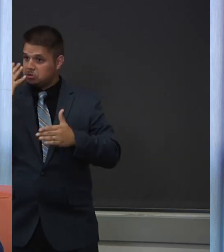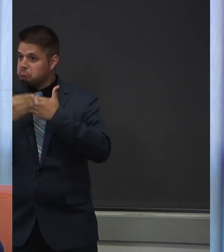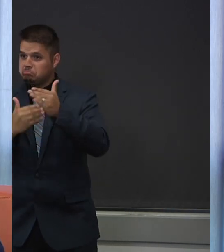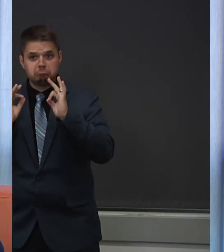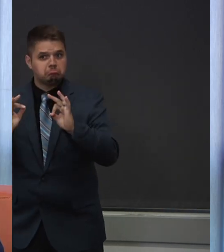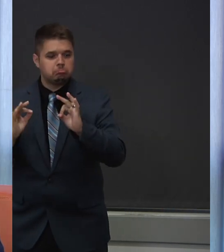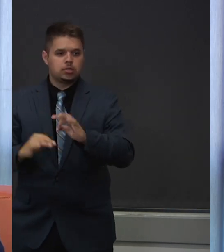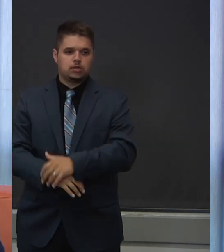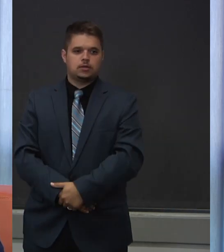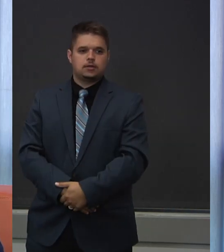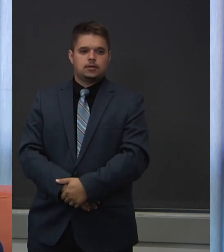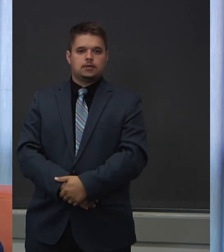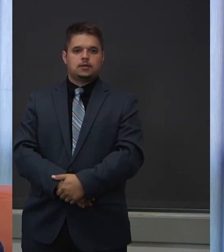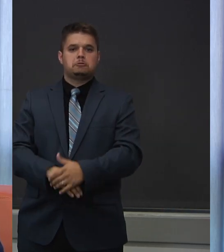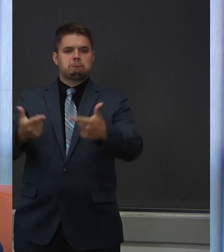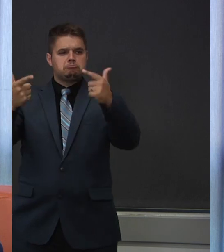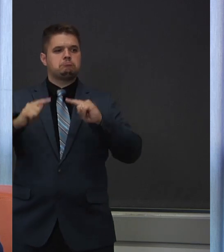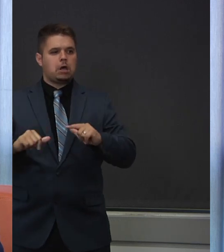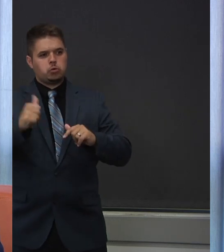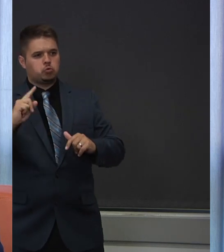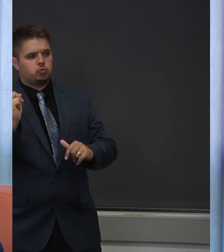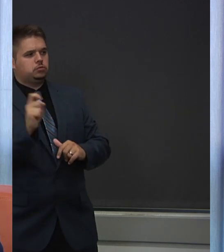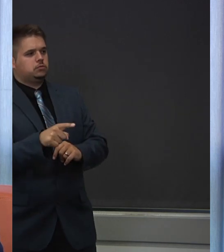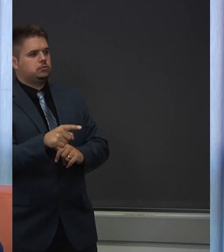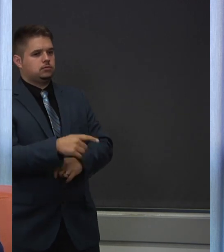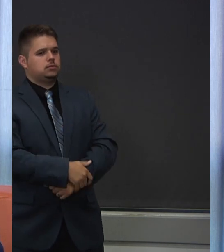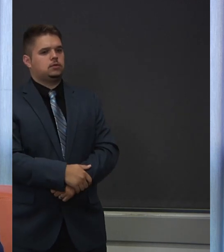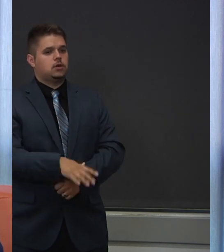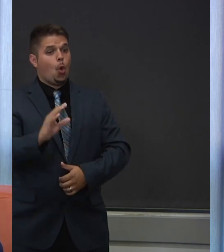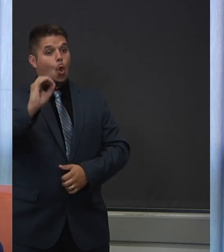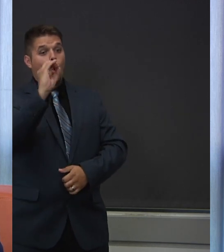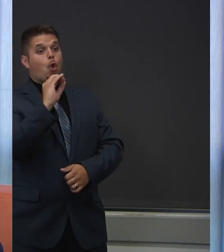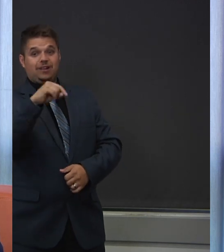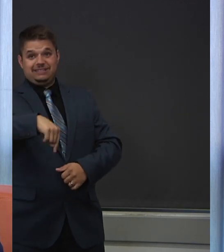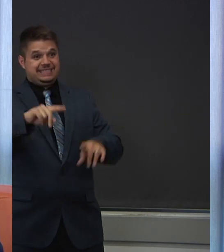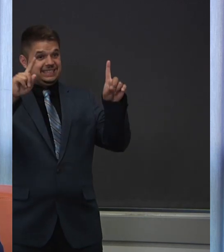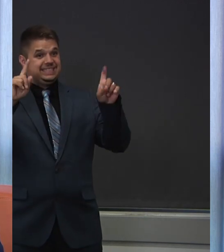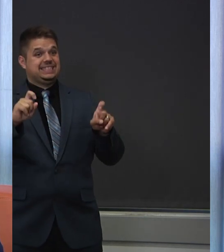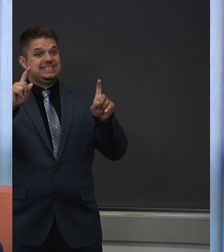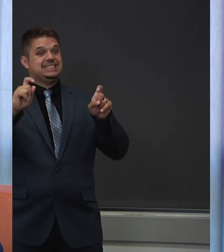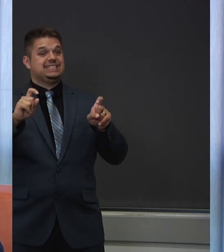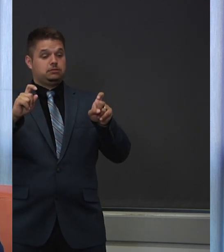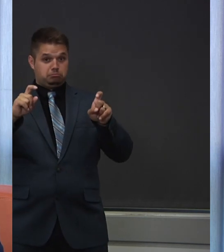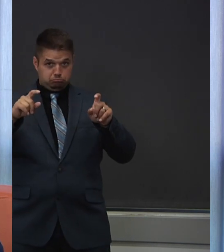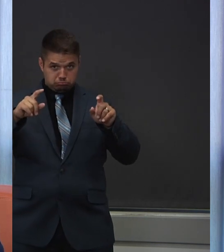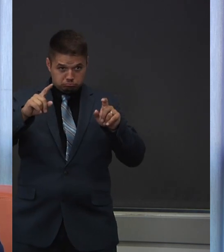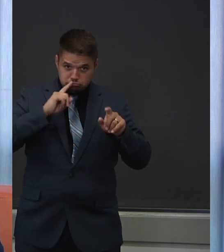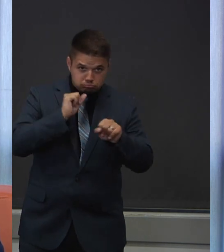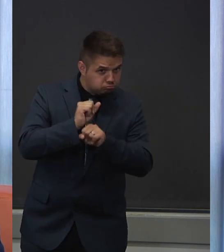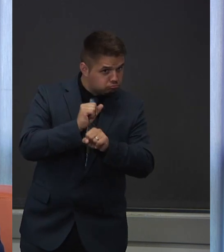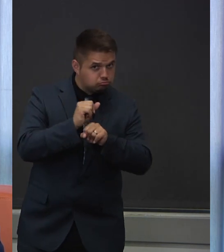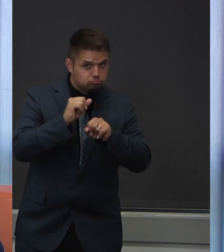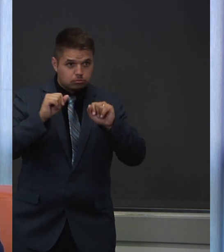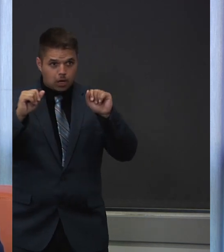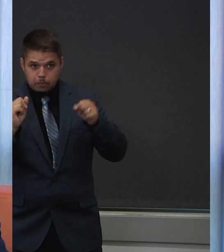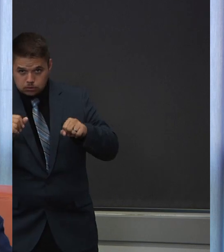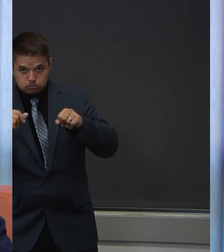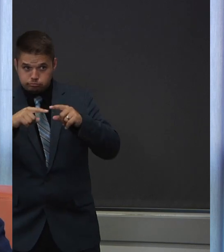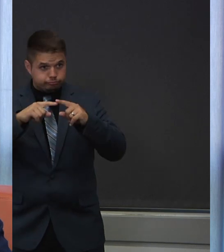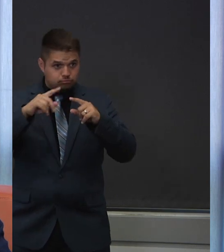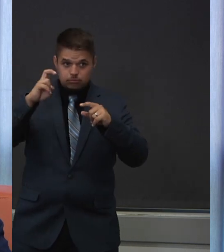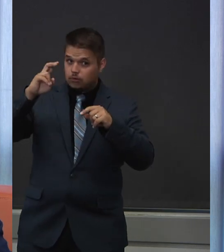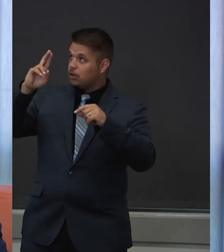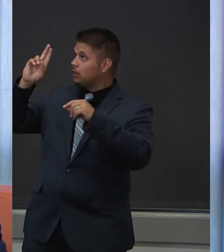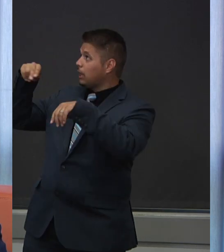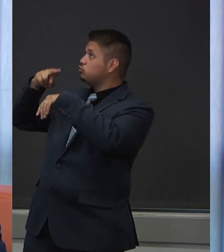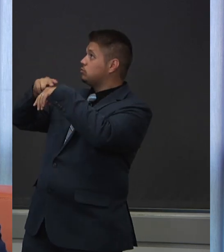John says, what are we doing to increase Oregon's testing capacity, particularly in light of the nationwide shortages? So we've addressed